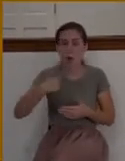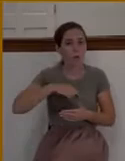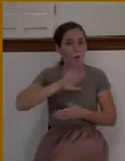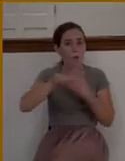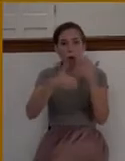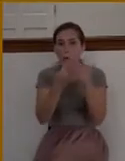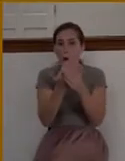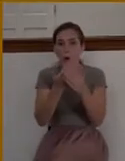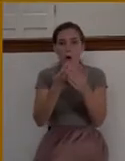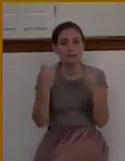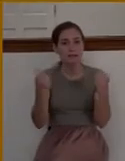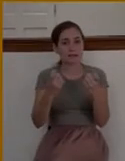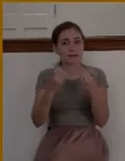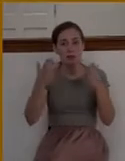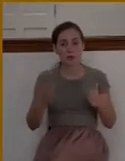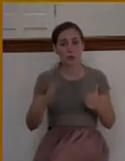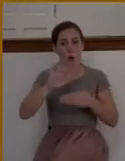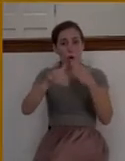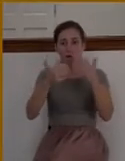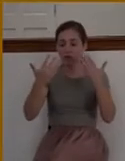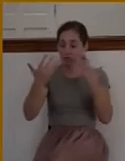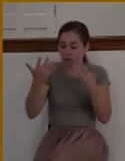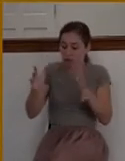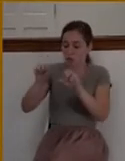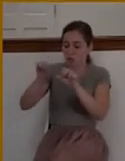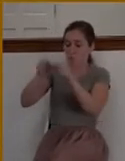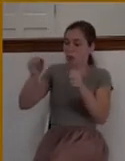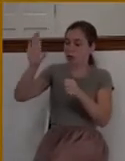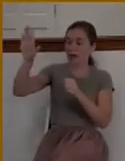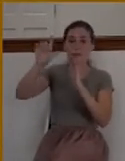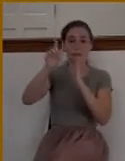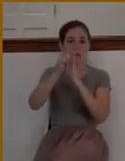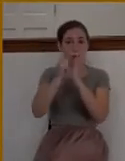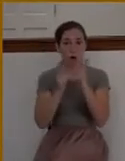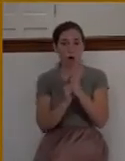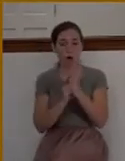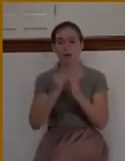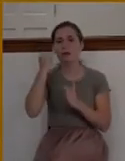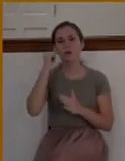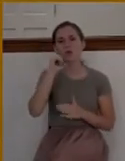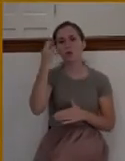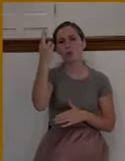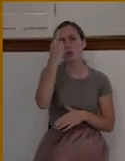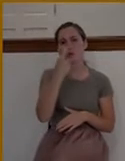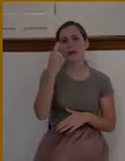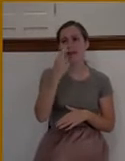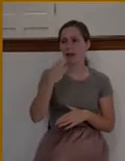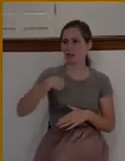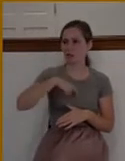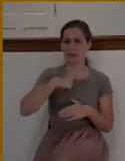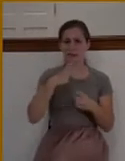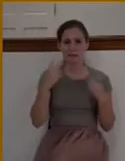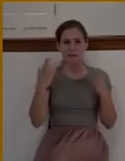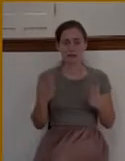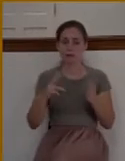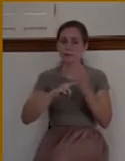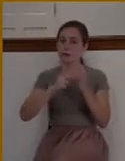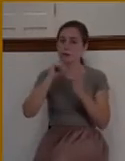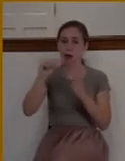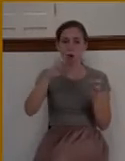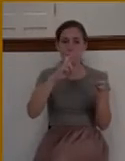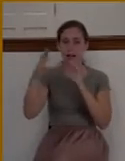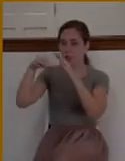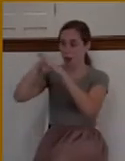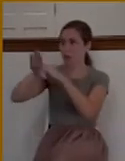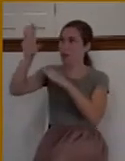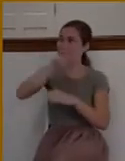we realize how sinful we are, we're not ready to go into the kingdom. We're not ready to be saved. A person